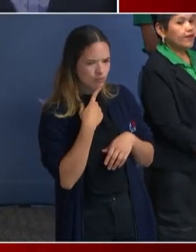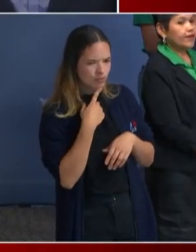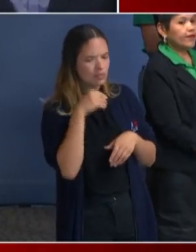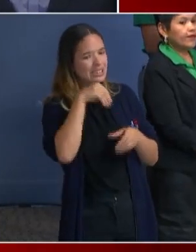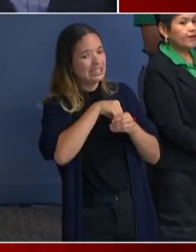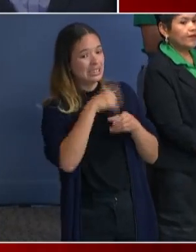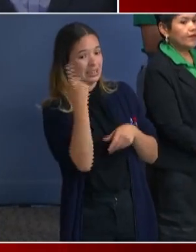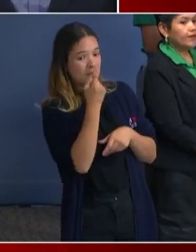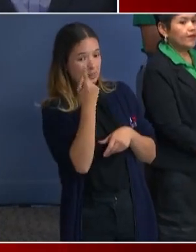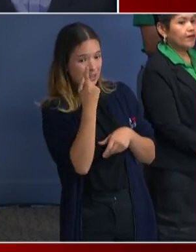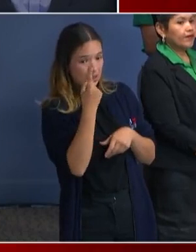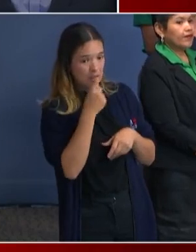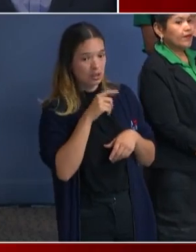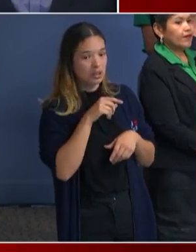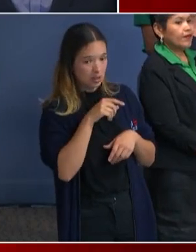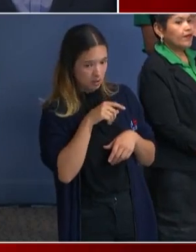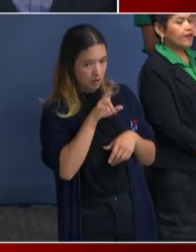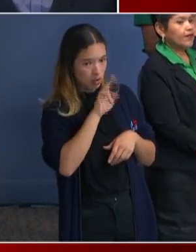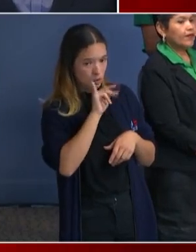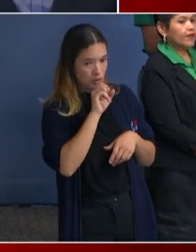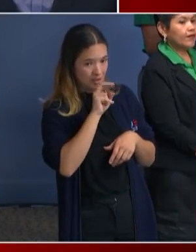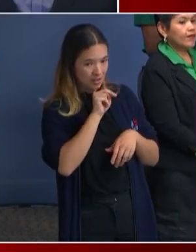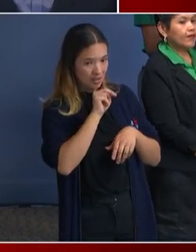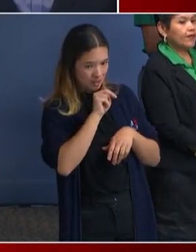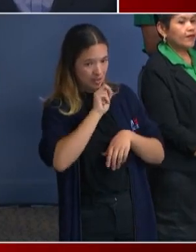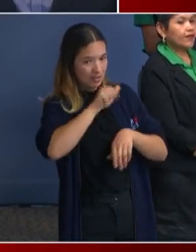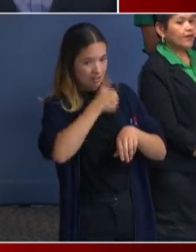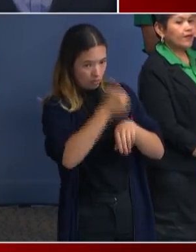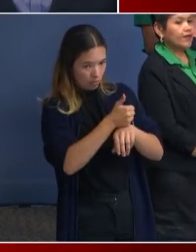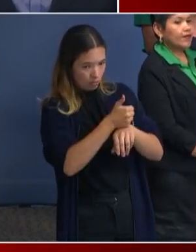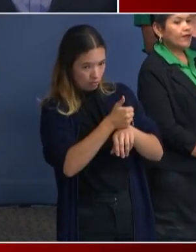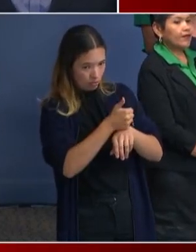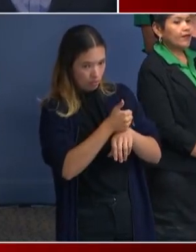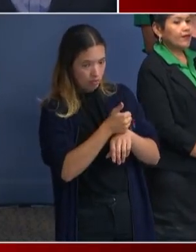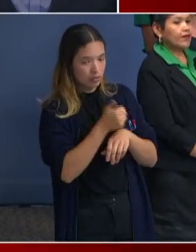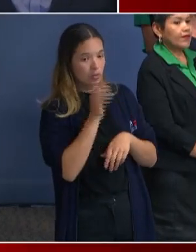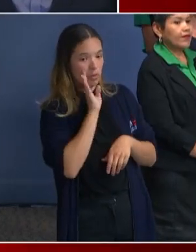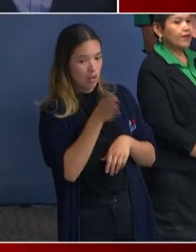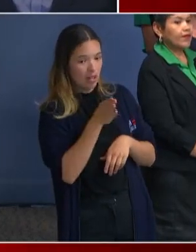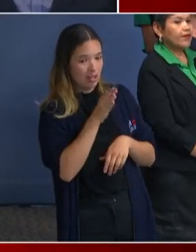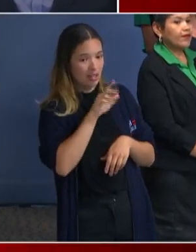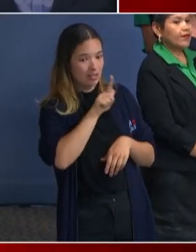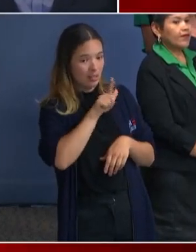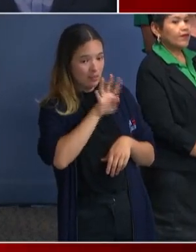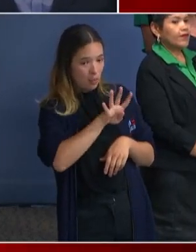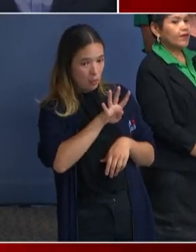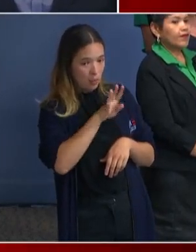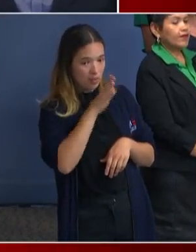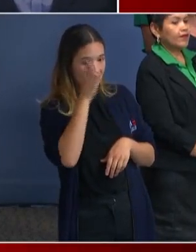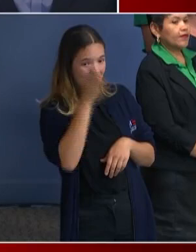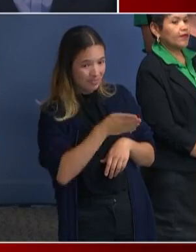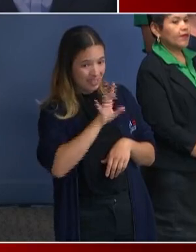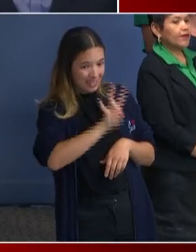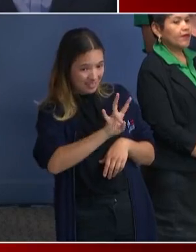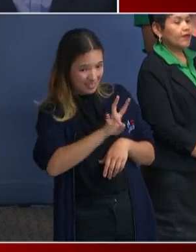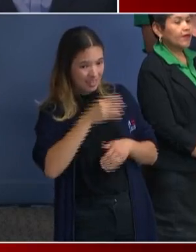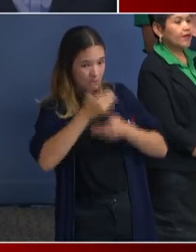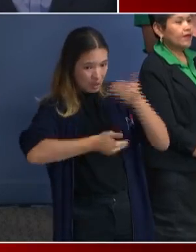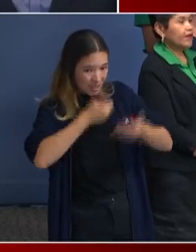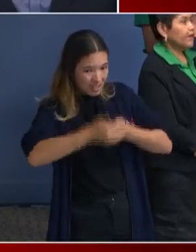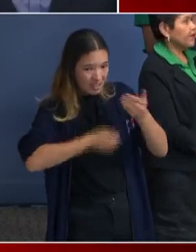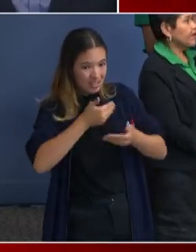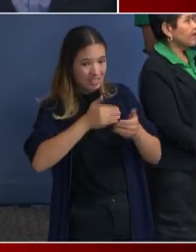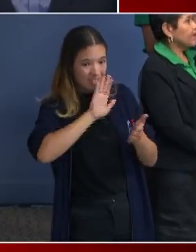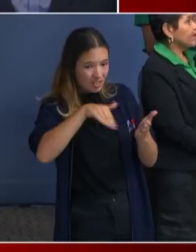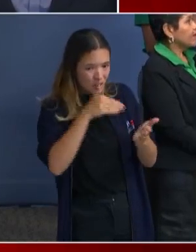What's that going to look like? Is that 24-7? Are you going to have a welcome center or some kind of processing center stand up at Union Station?